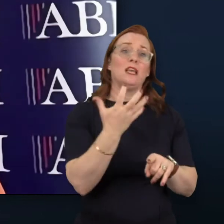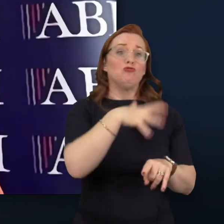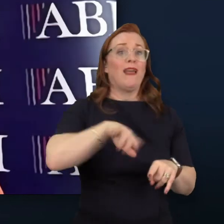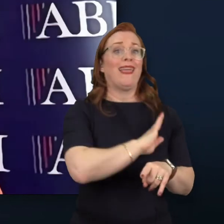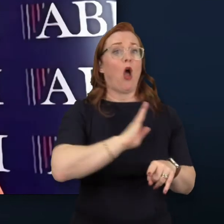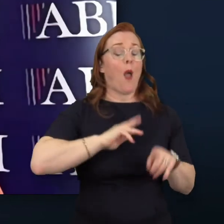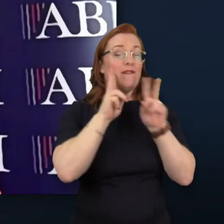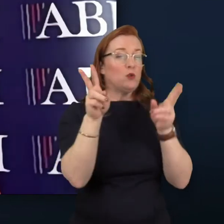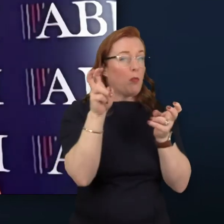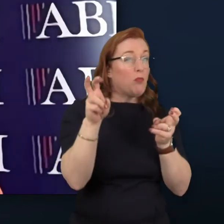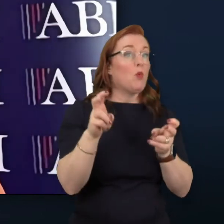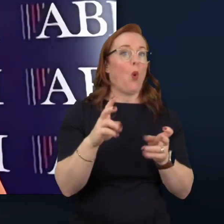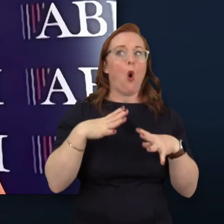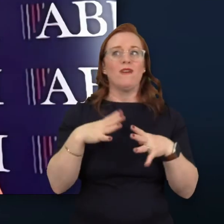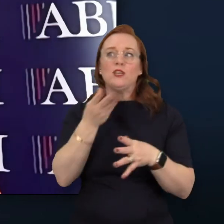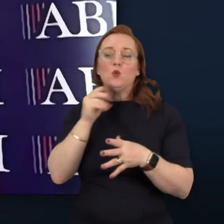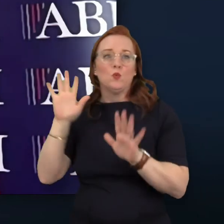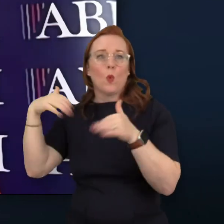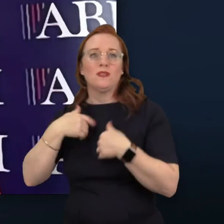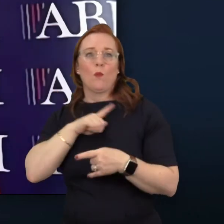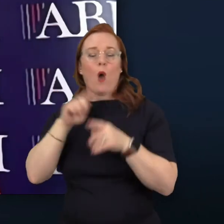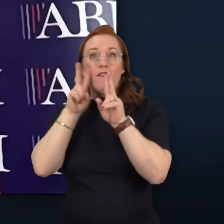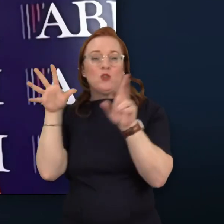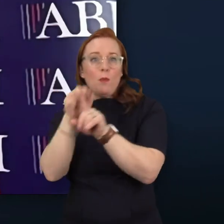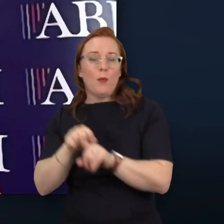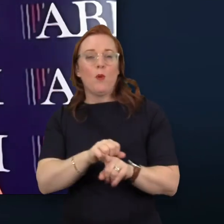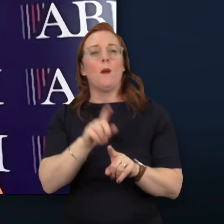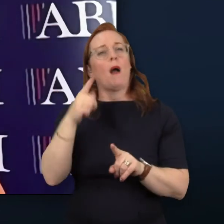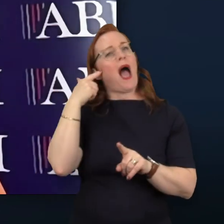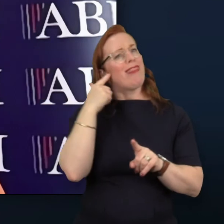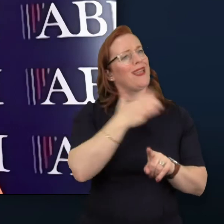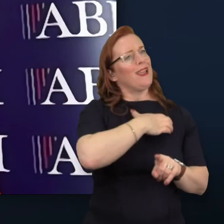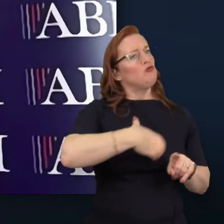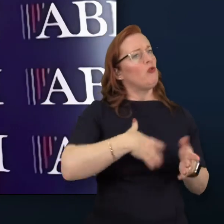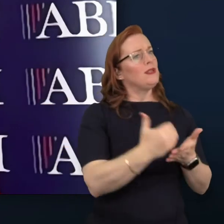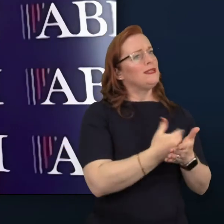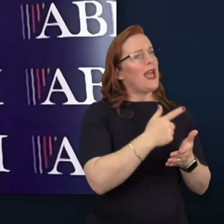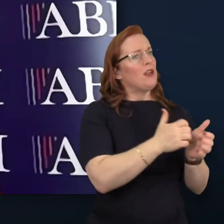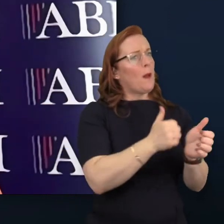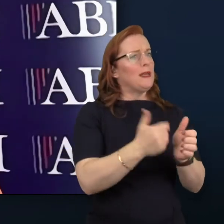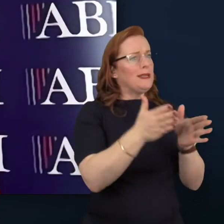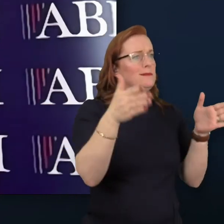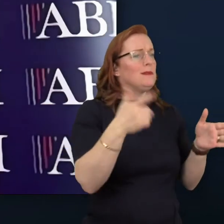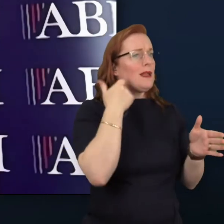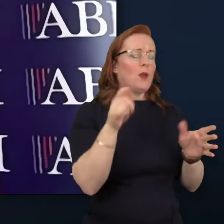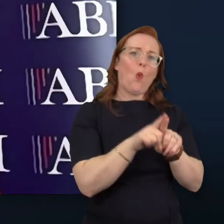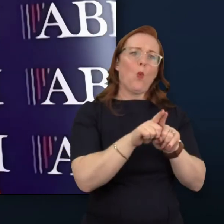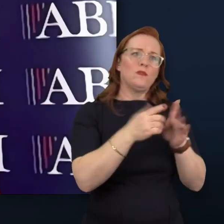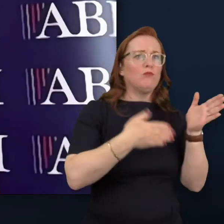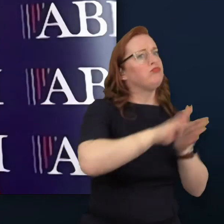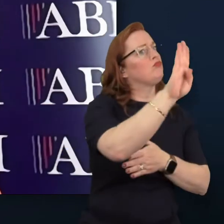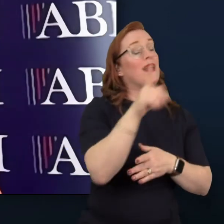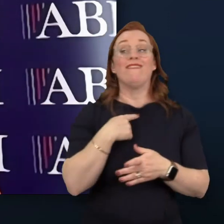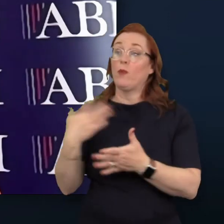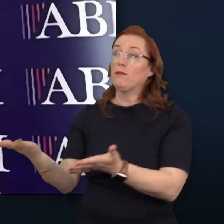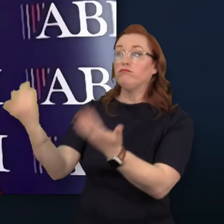army in their visual intelligence unit. But I think that we in insurance and long term savings also stand to gain enormously if we embrace the